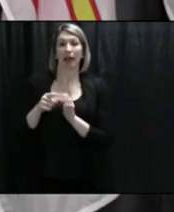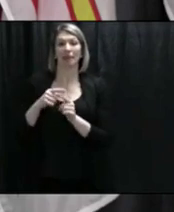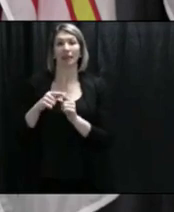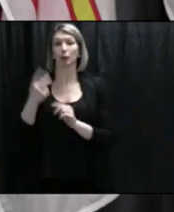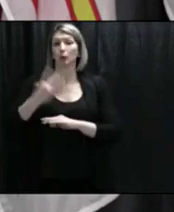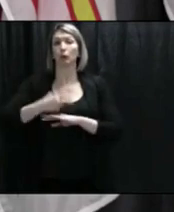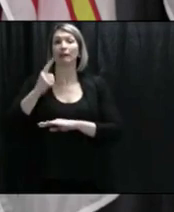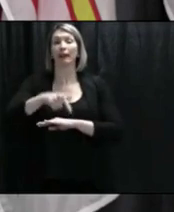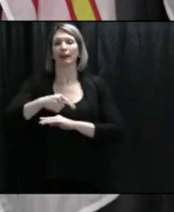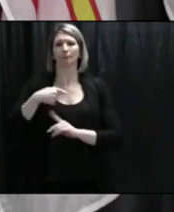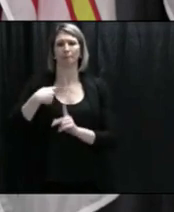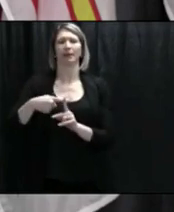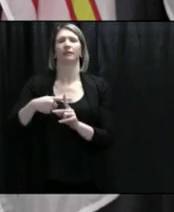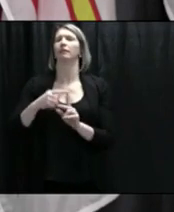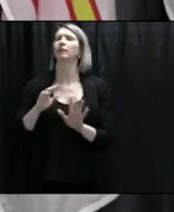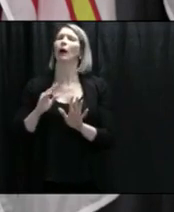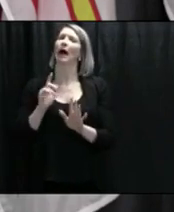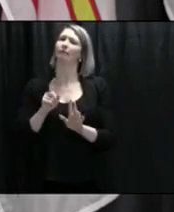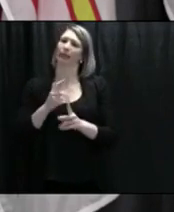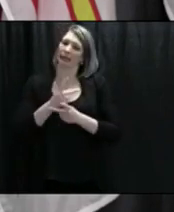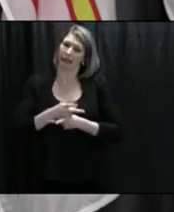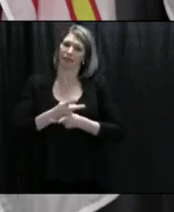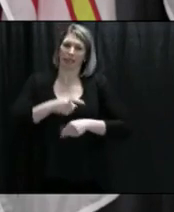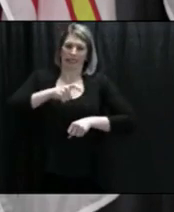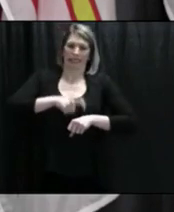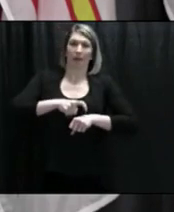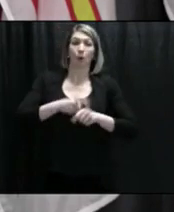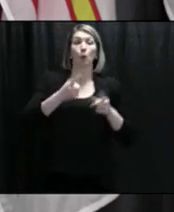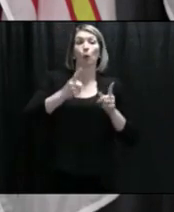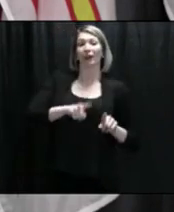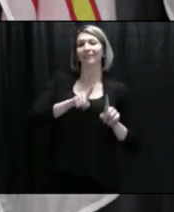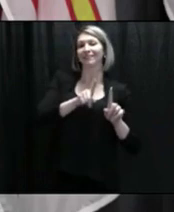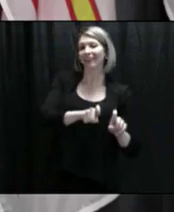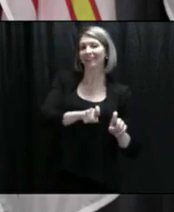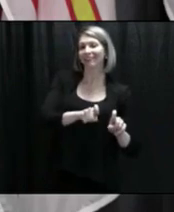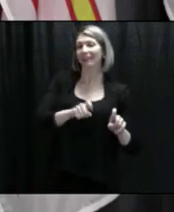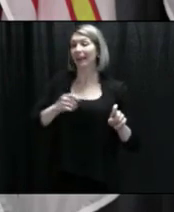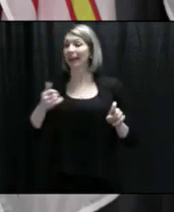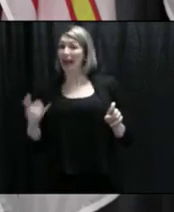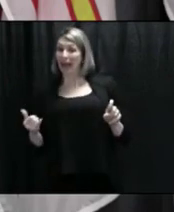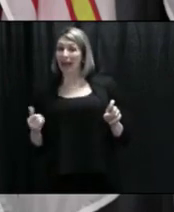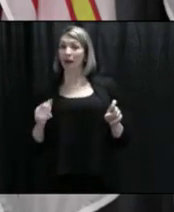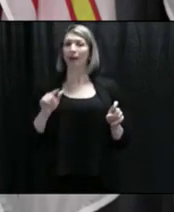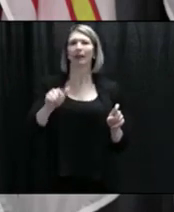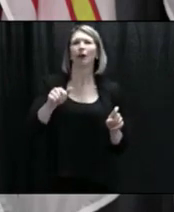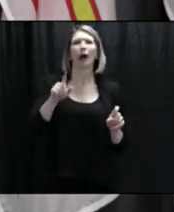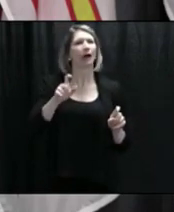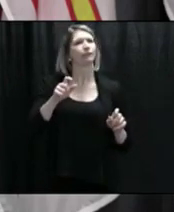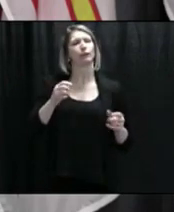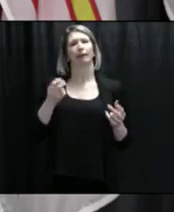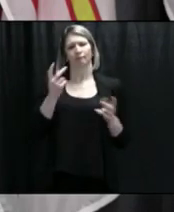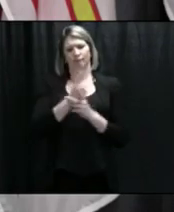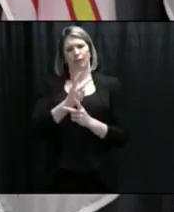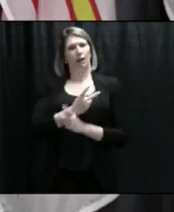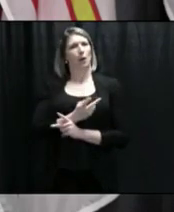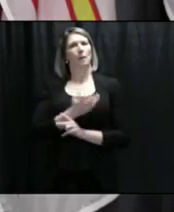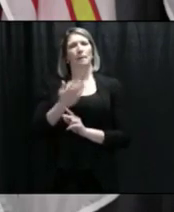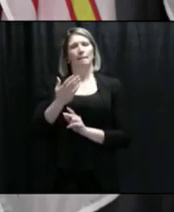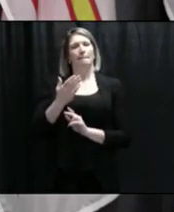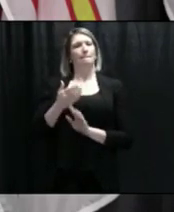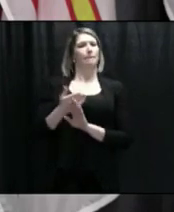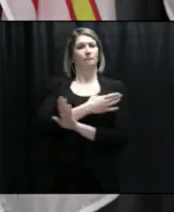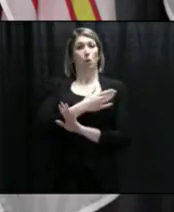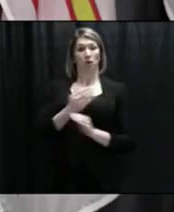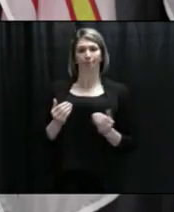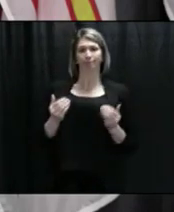positive for COVID-19. So it's important that we, you know, we consider all those factors before you do mass testing.